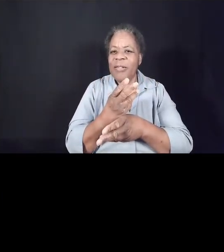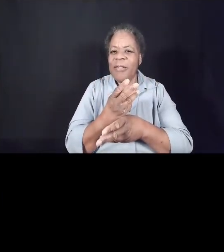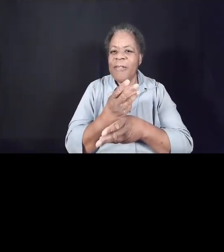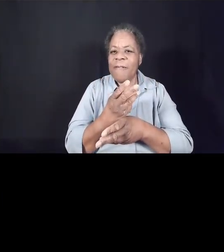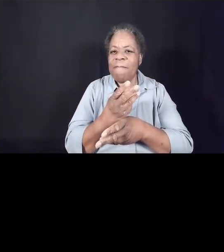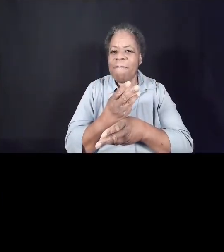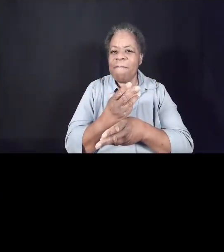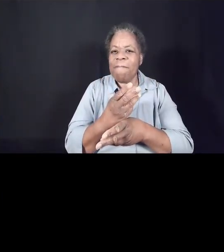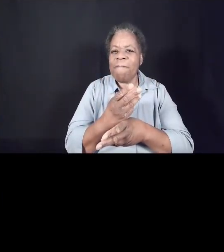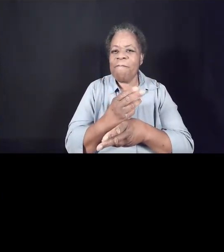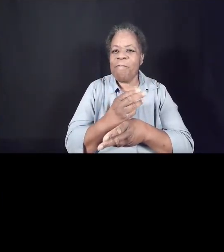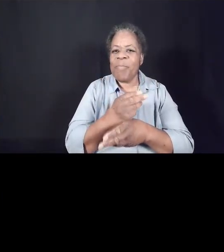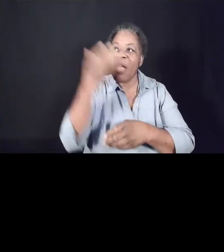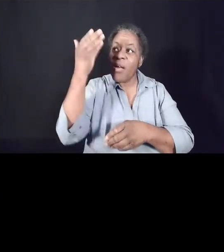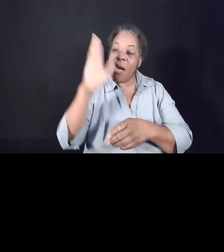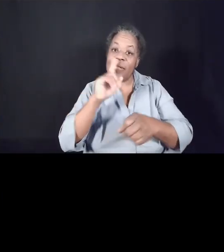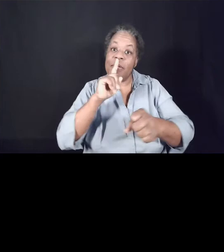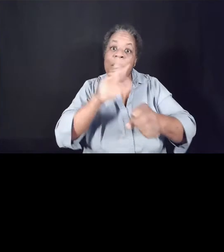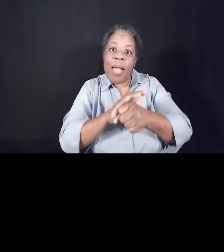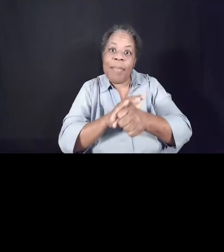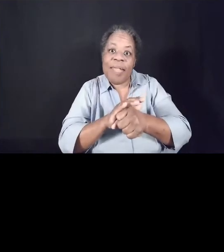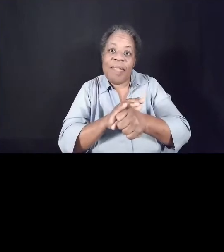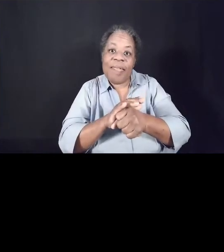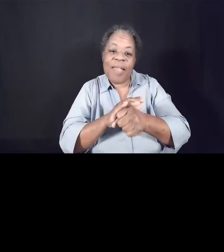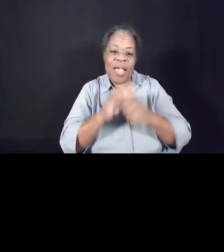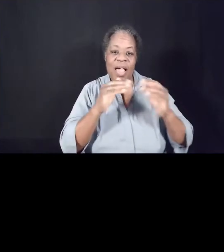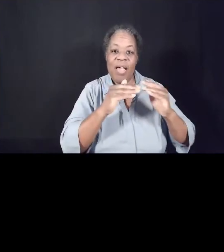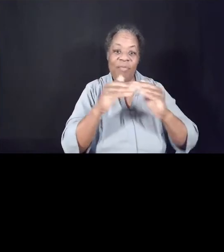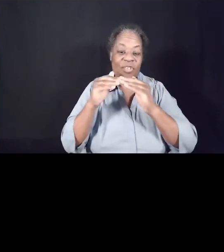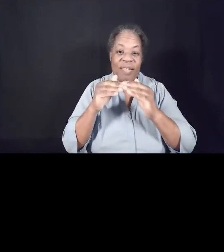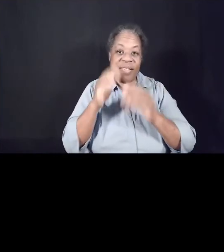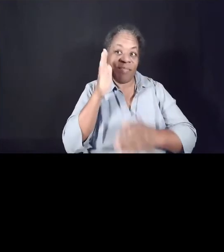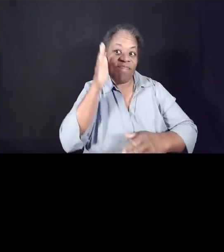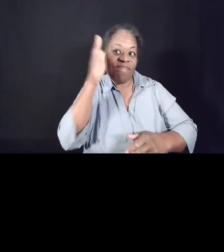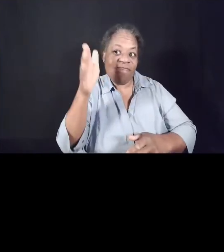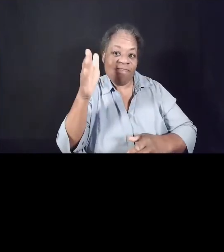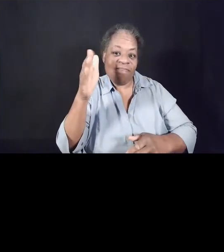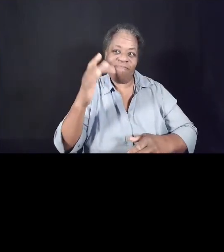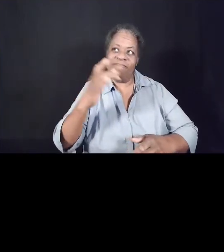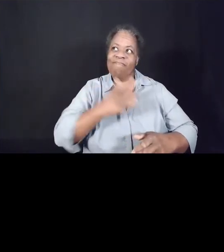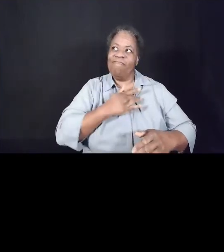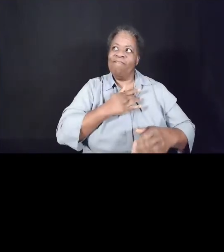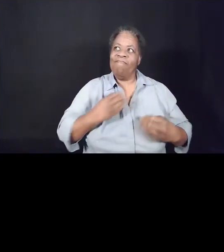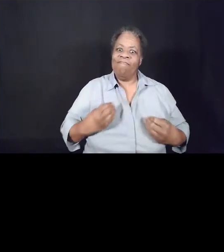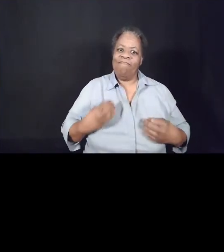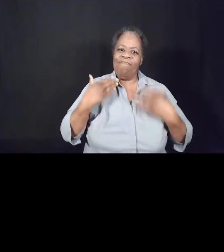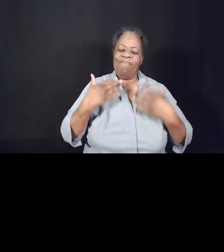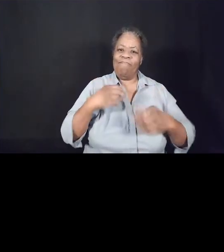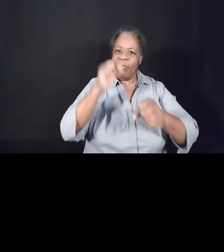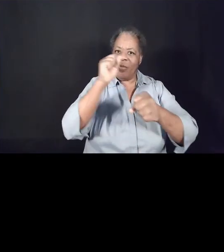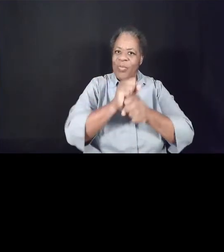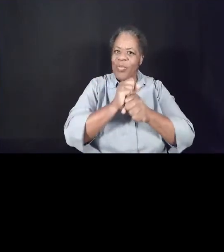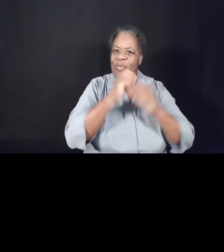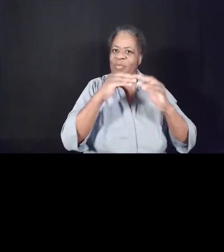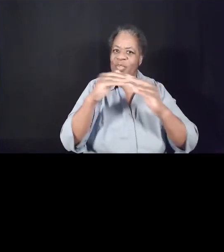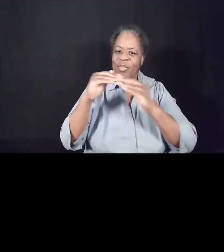God's promise of justice someday compels us to work for justice today.